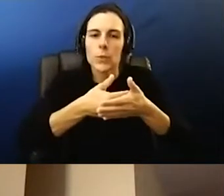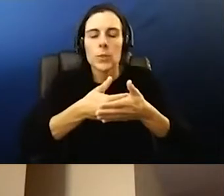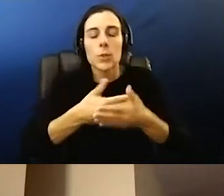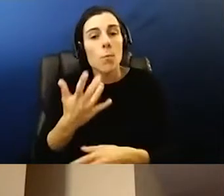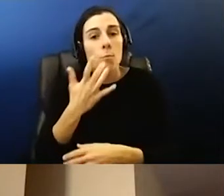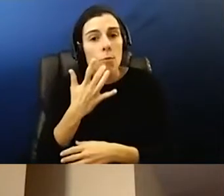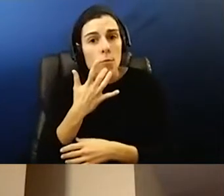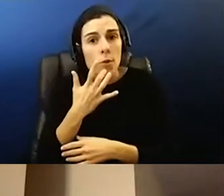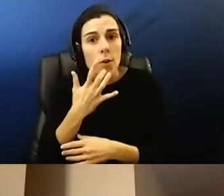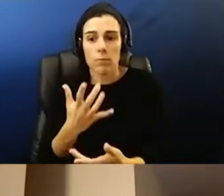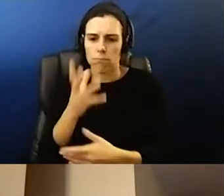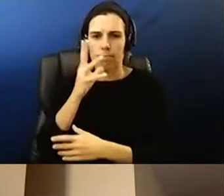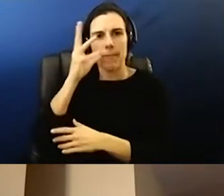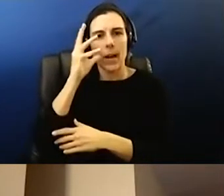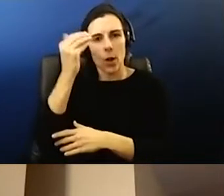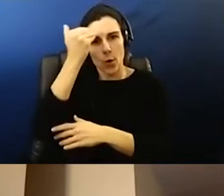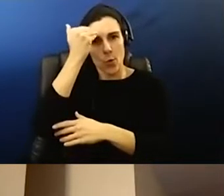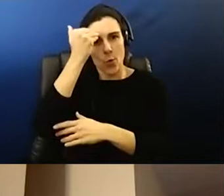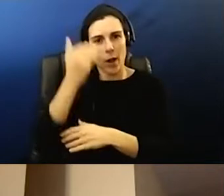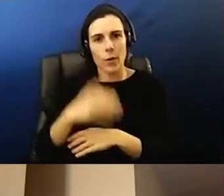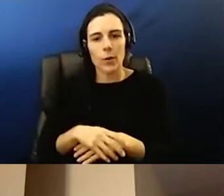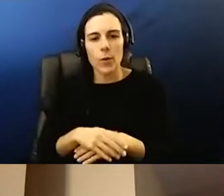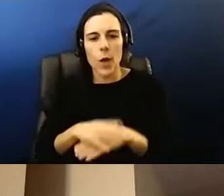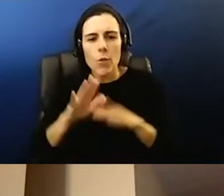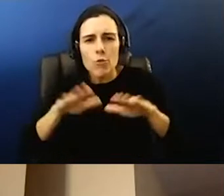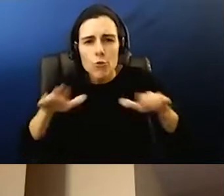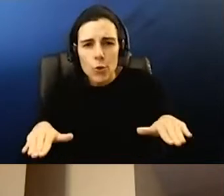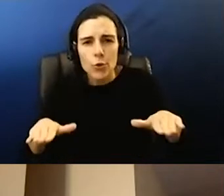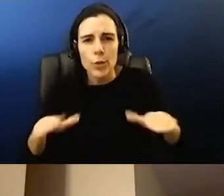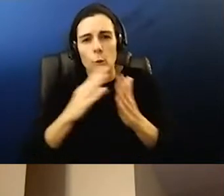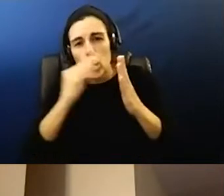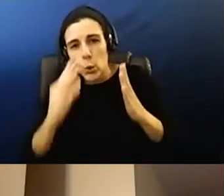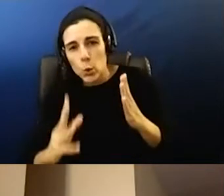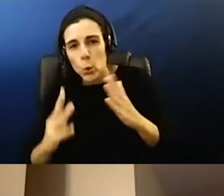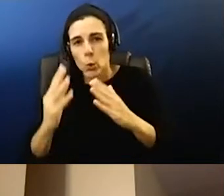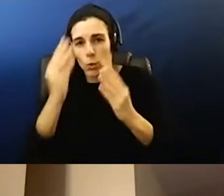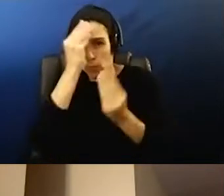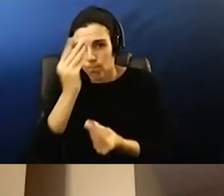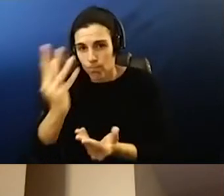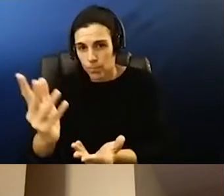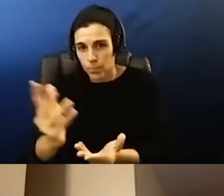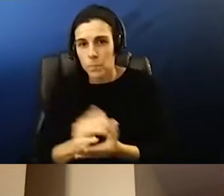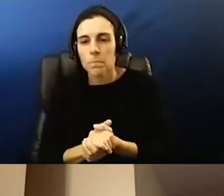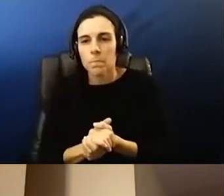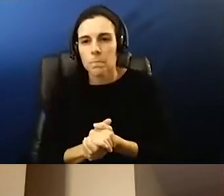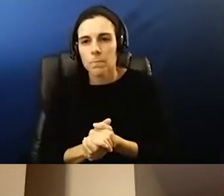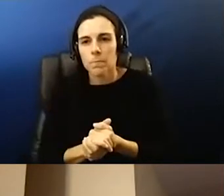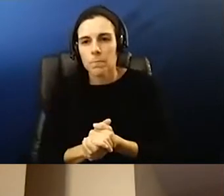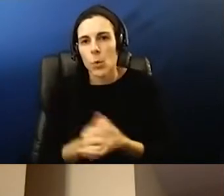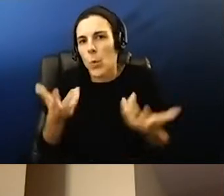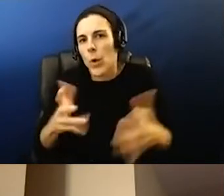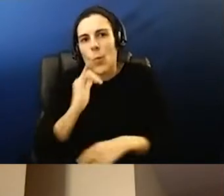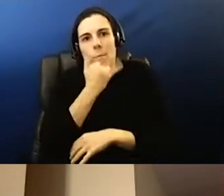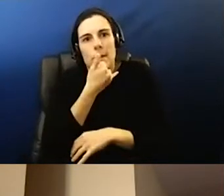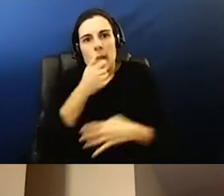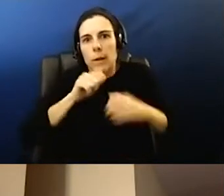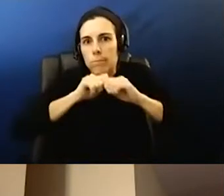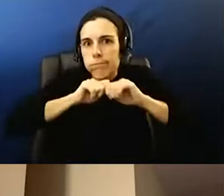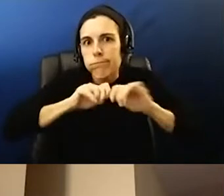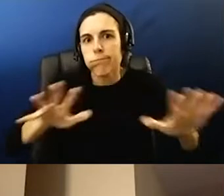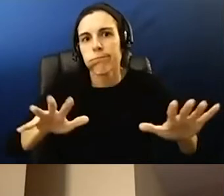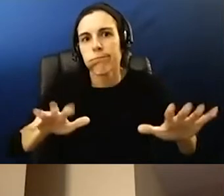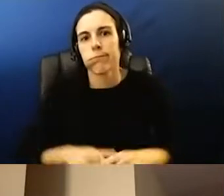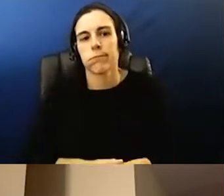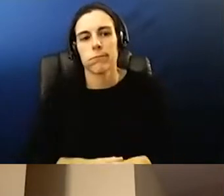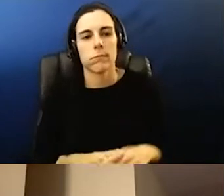aware and the child or student be notified than to make a mistake. A follow